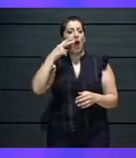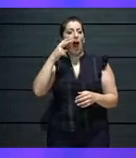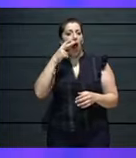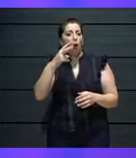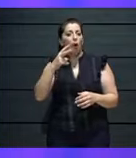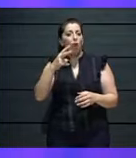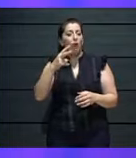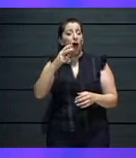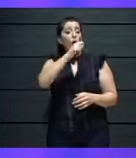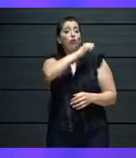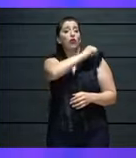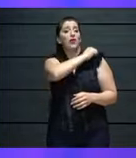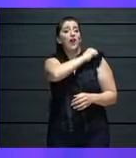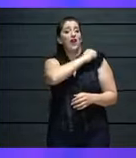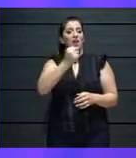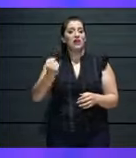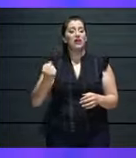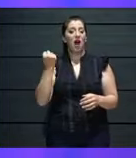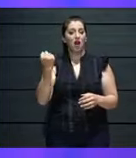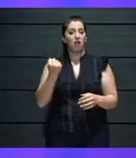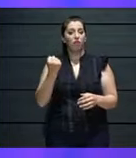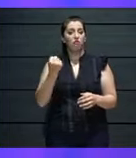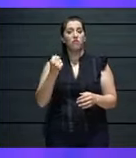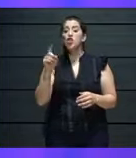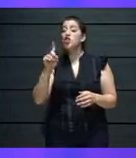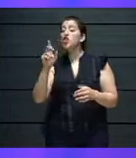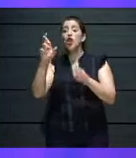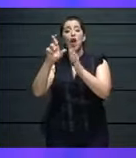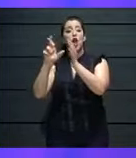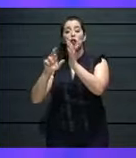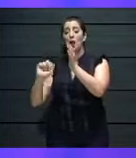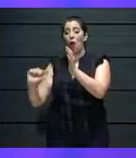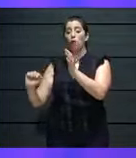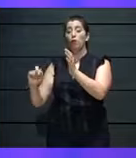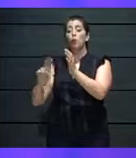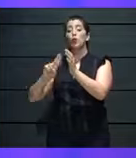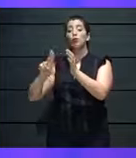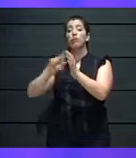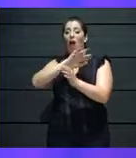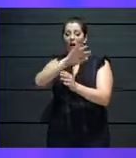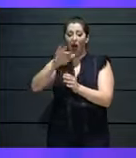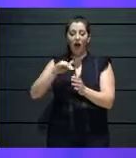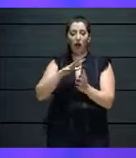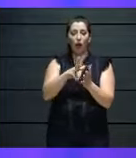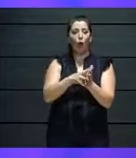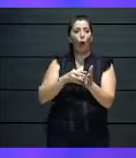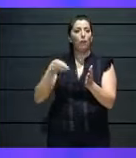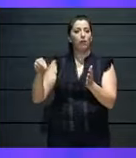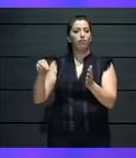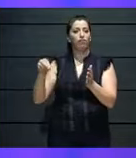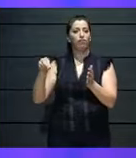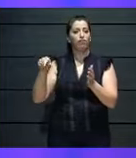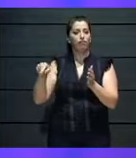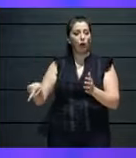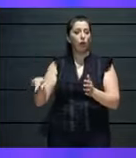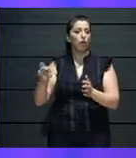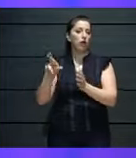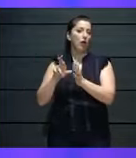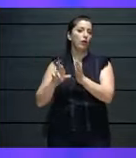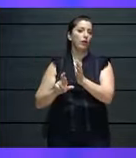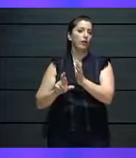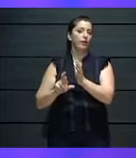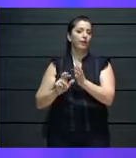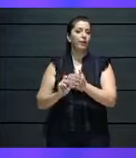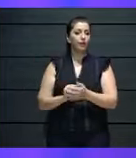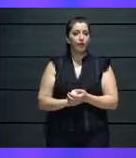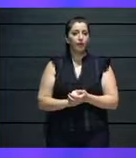we tried to negotiate new regulations that are in the